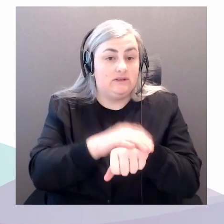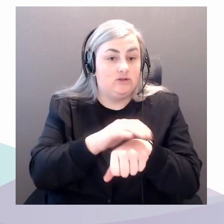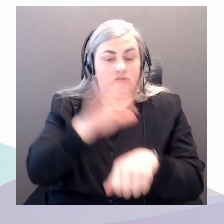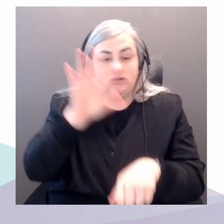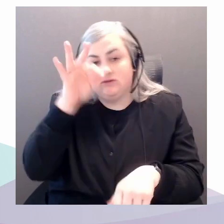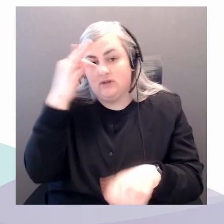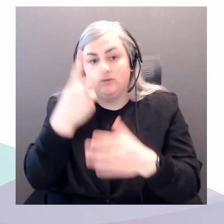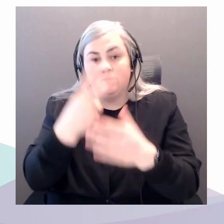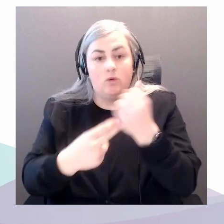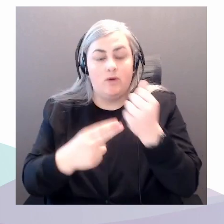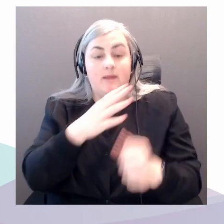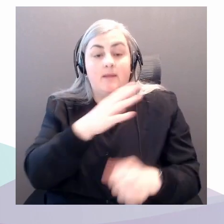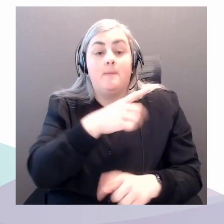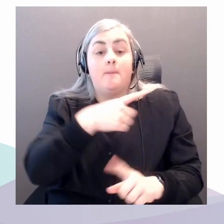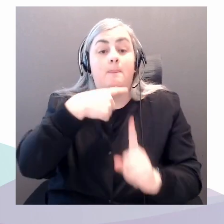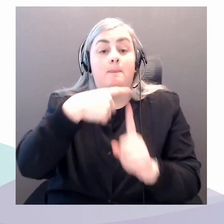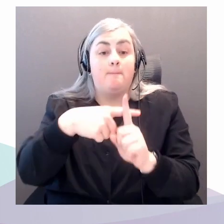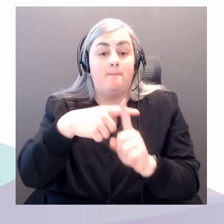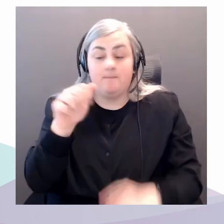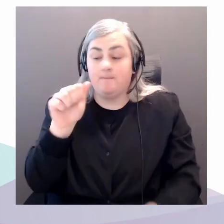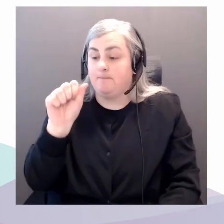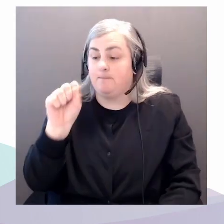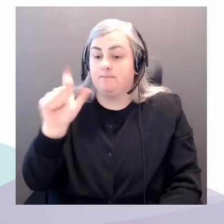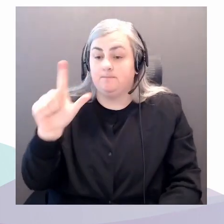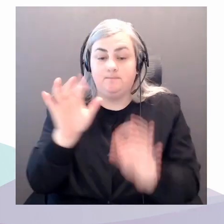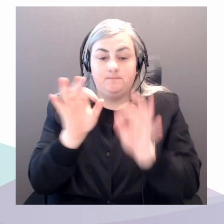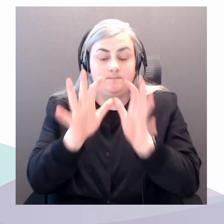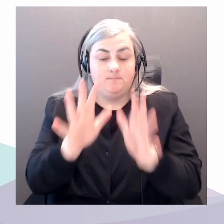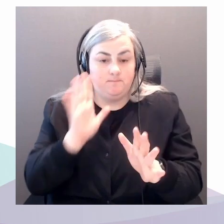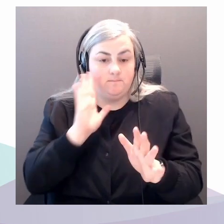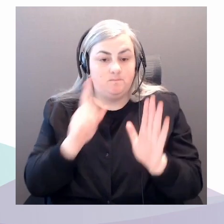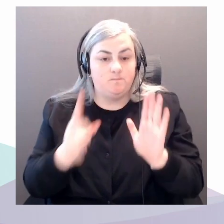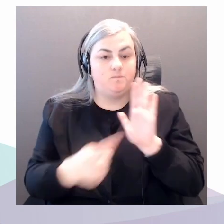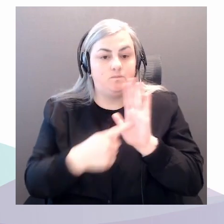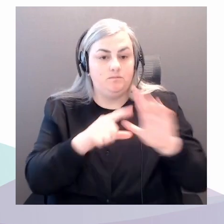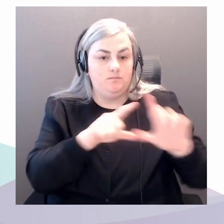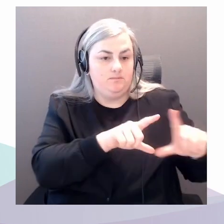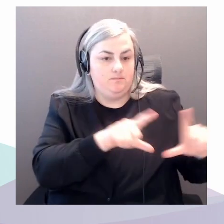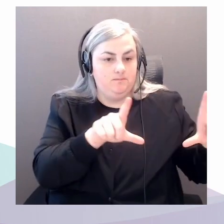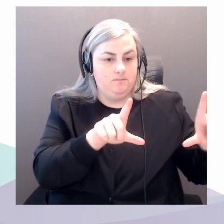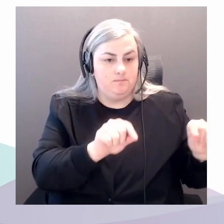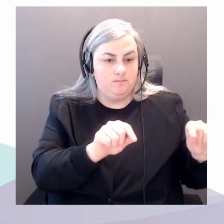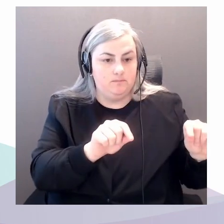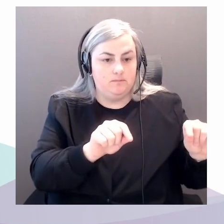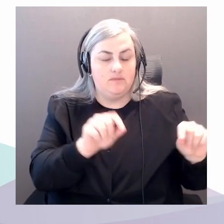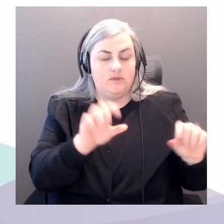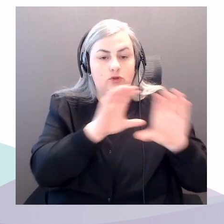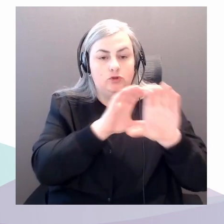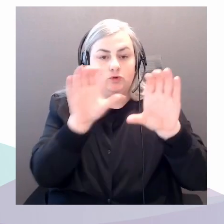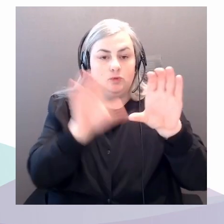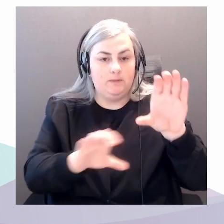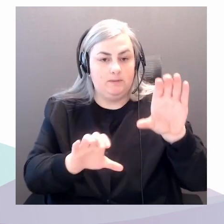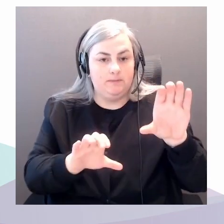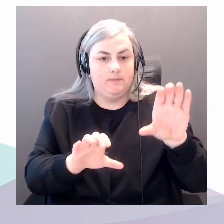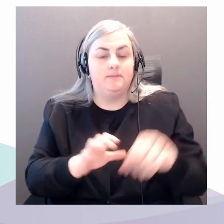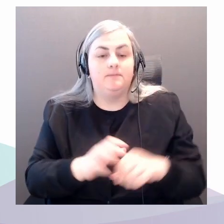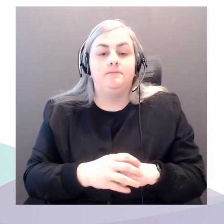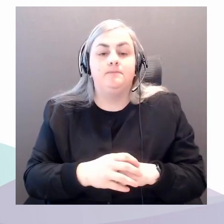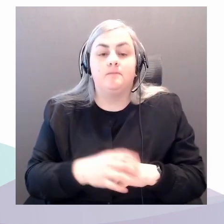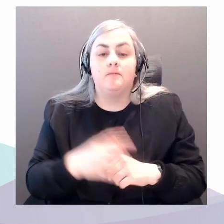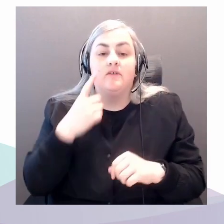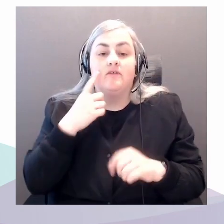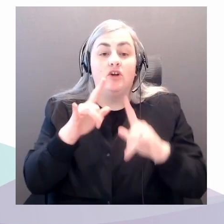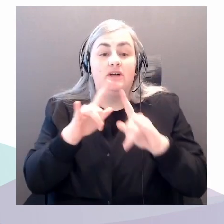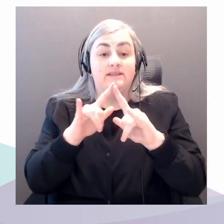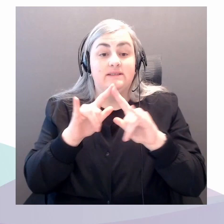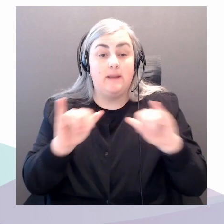should appear on your Zoom screen. To access simultaneous interpretation, please